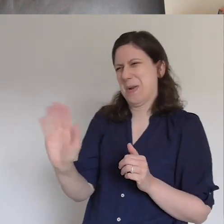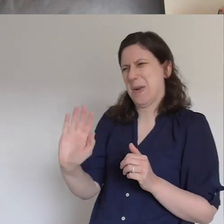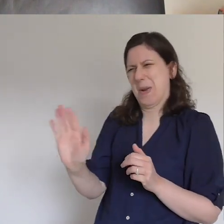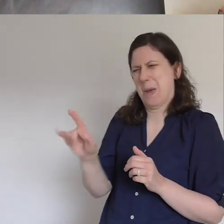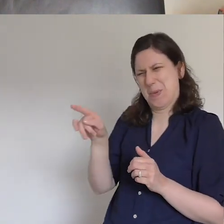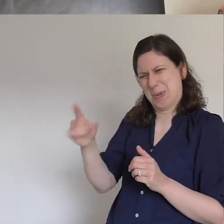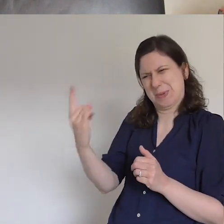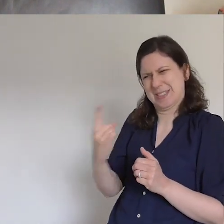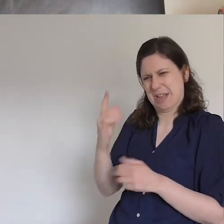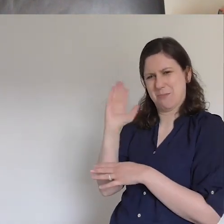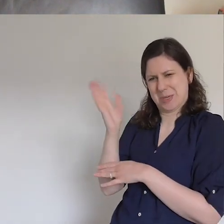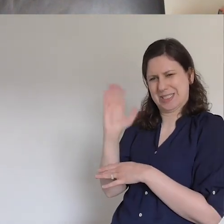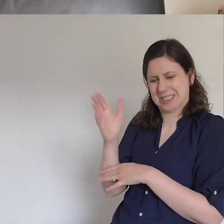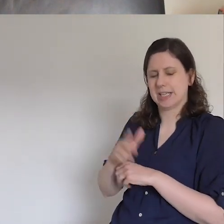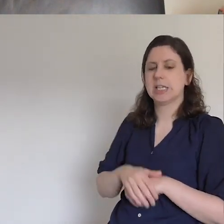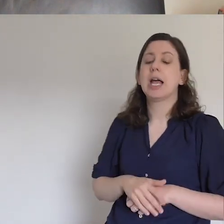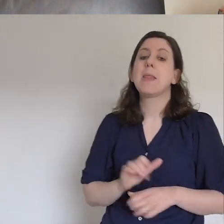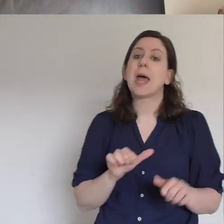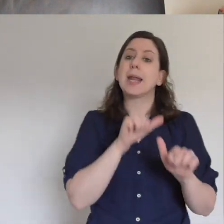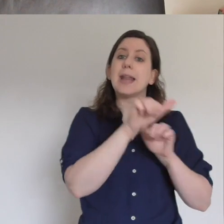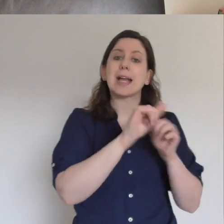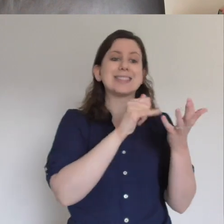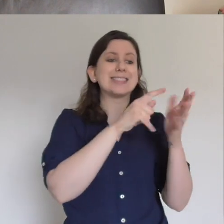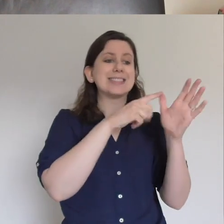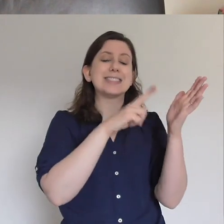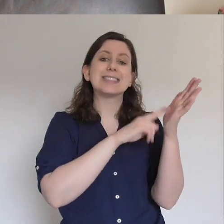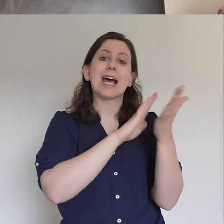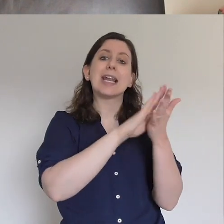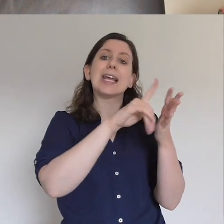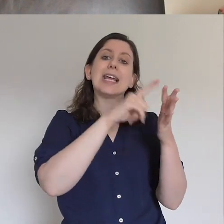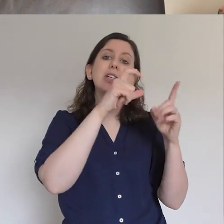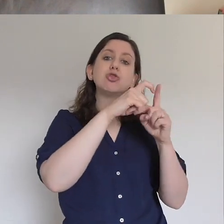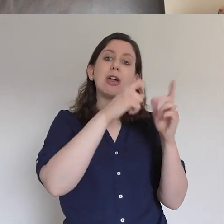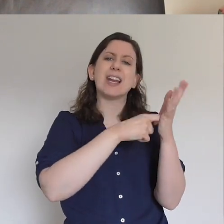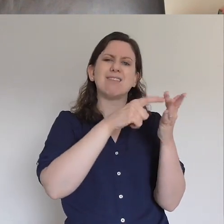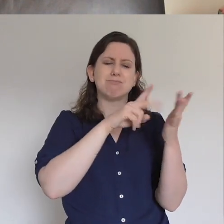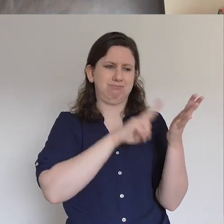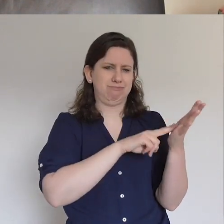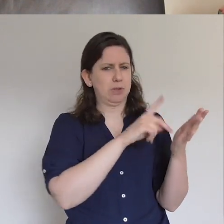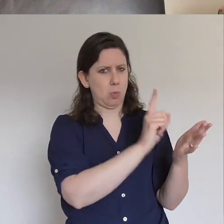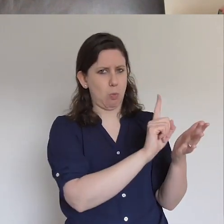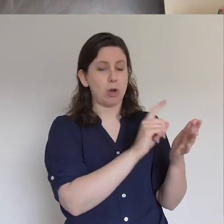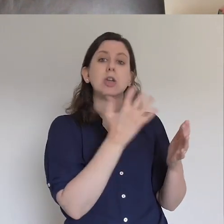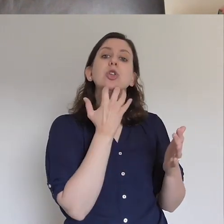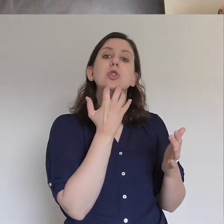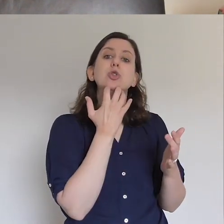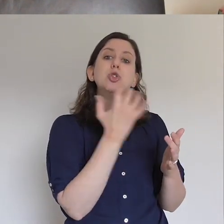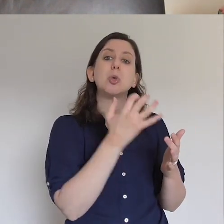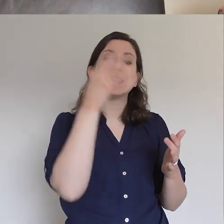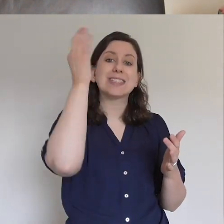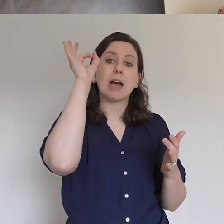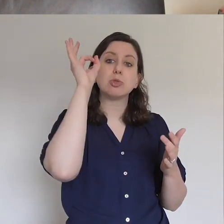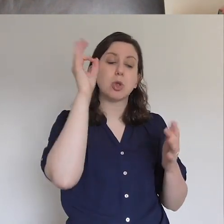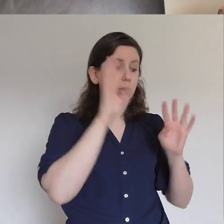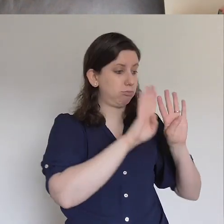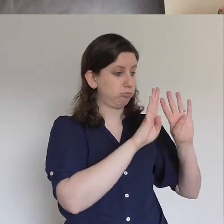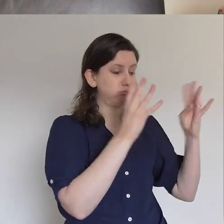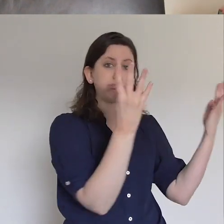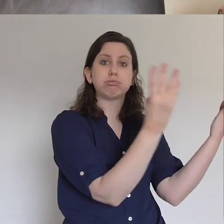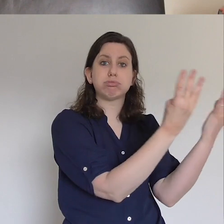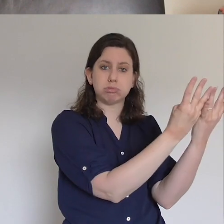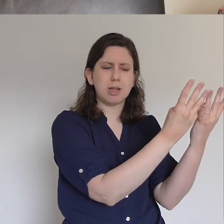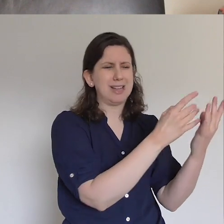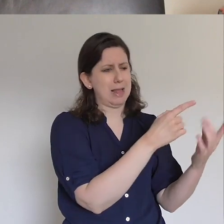what happens is the Sanhedrin gather. Now, the Sanhedrin is the Jewish council. These guys are proper loaded, proper clever,